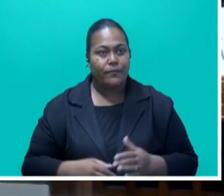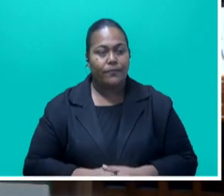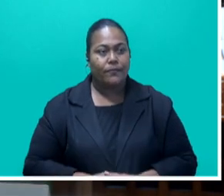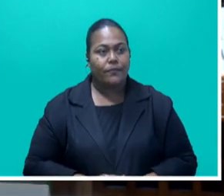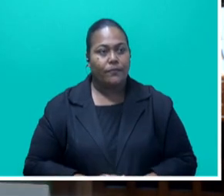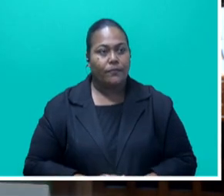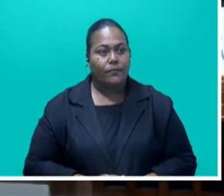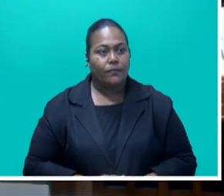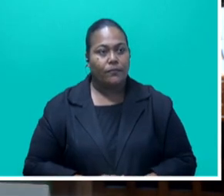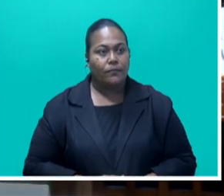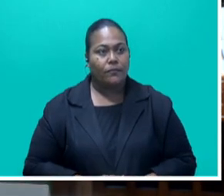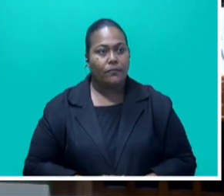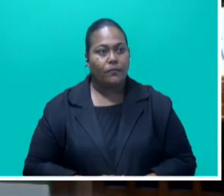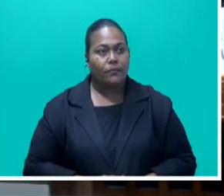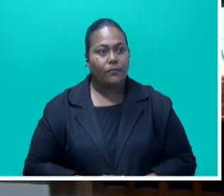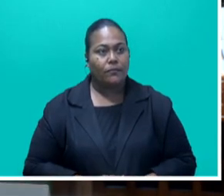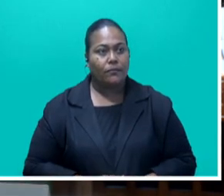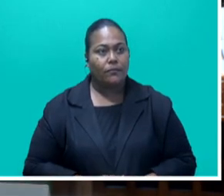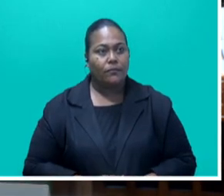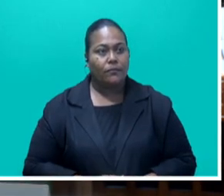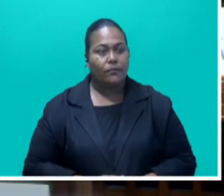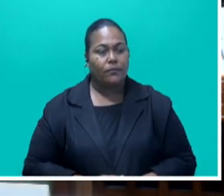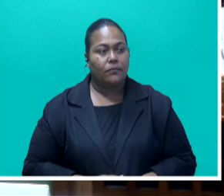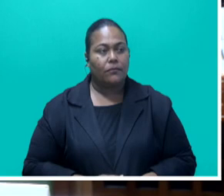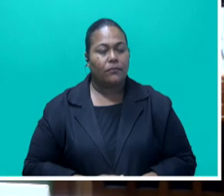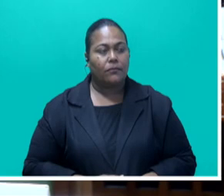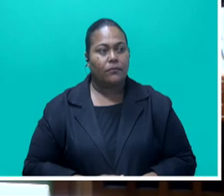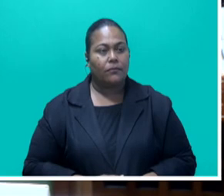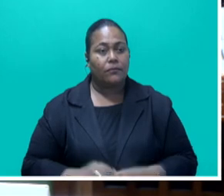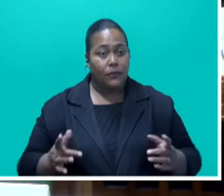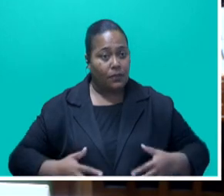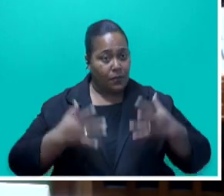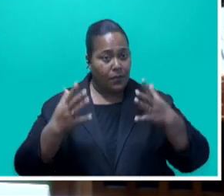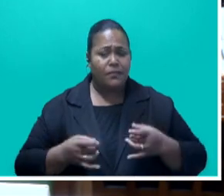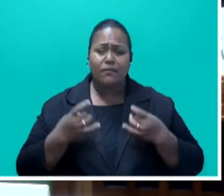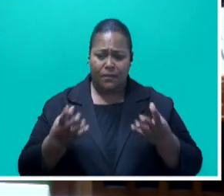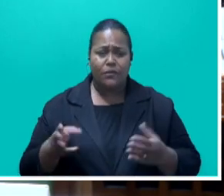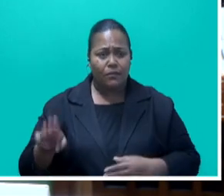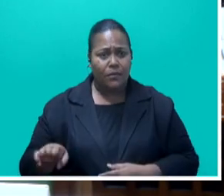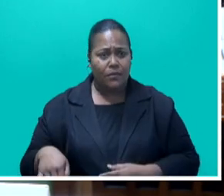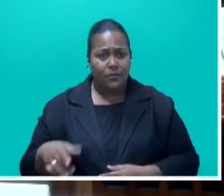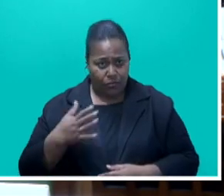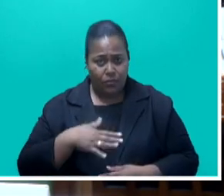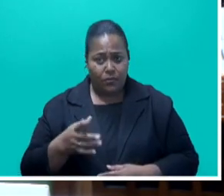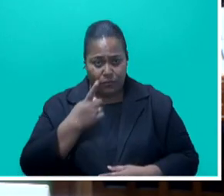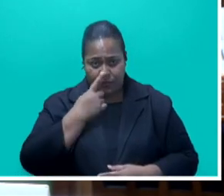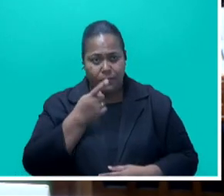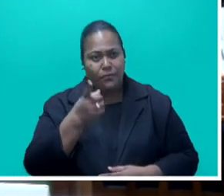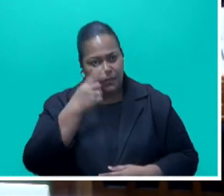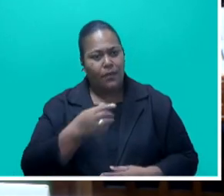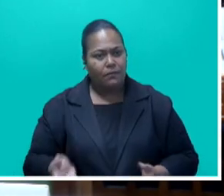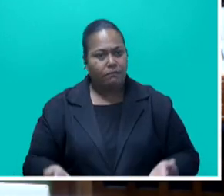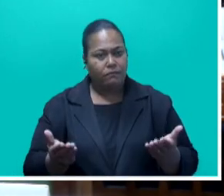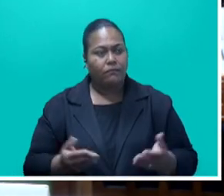data itself is available, is available to members. They wish to get that data, but suffice to say, Honorable